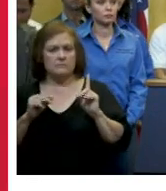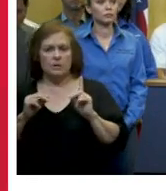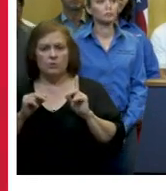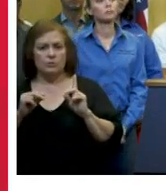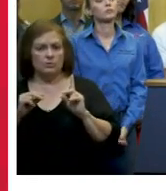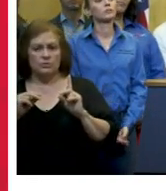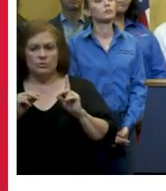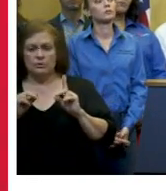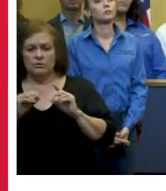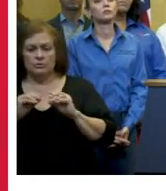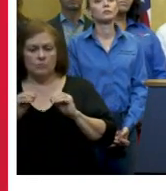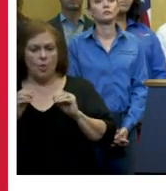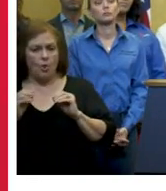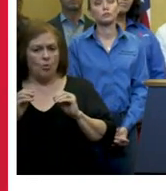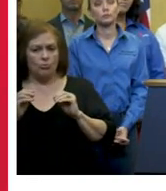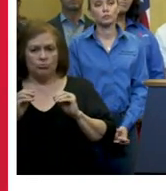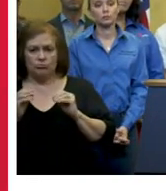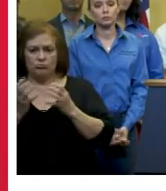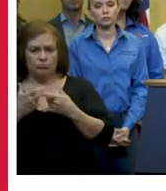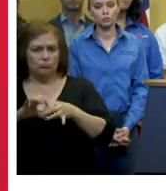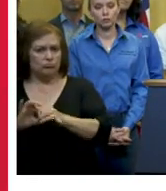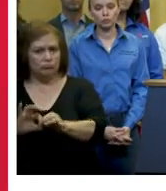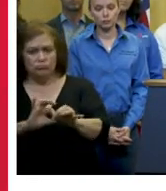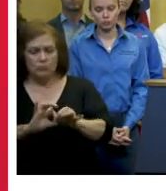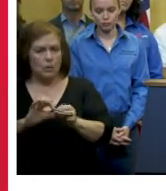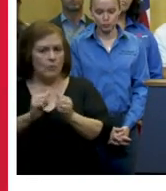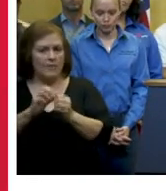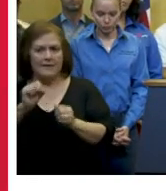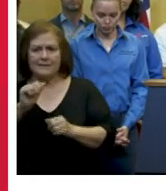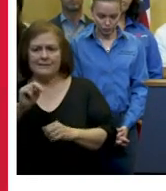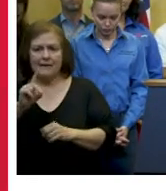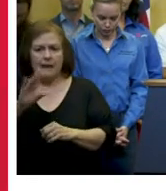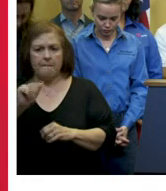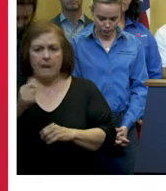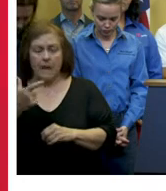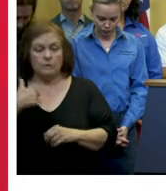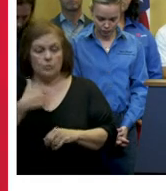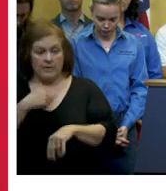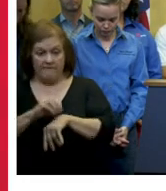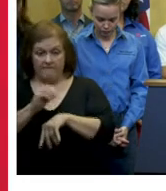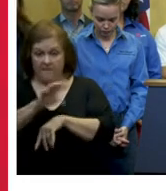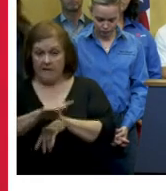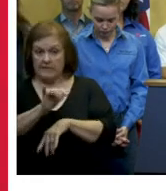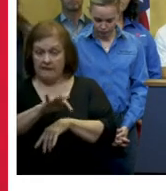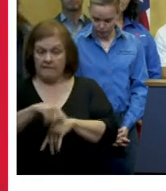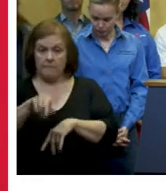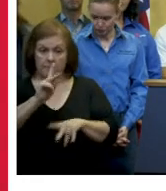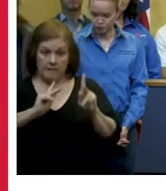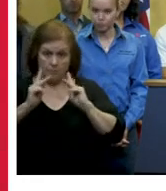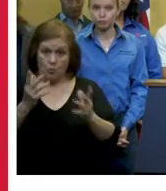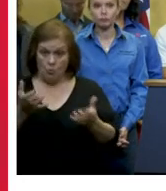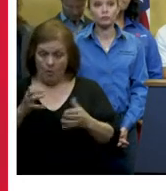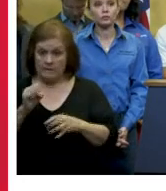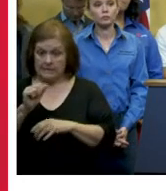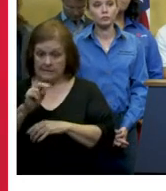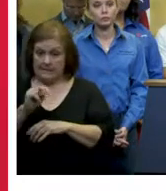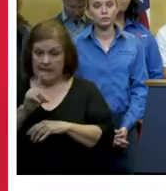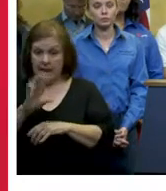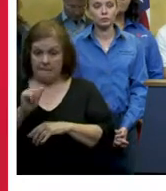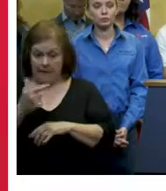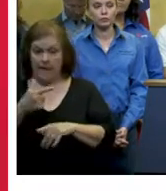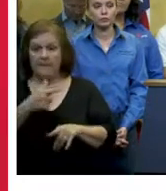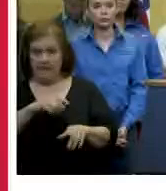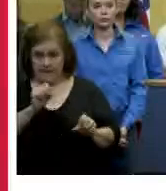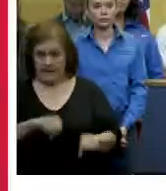a coordination of sandbags we advise that if residents were interested in doing so that they can do